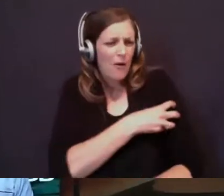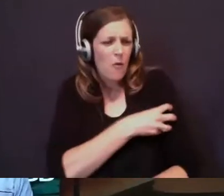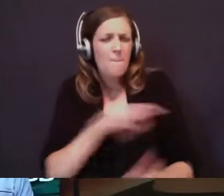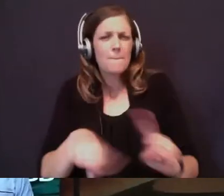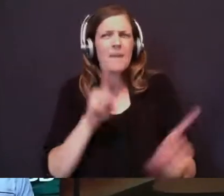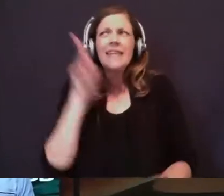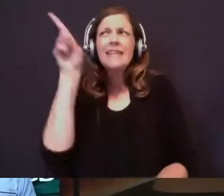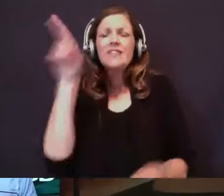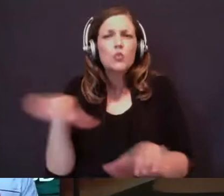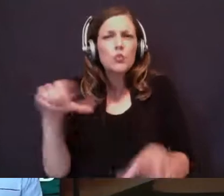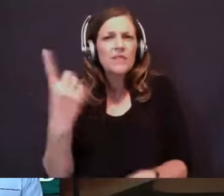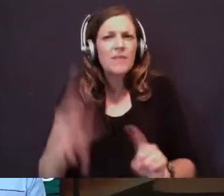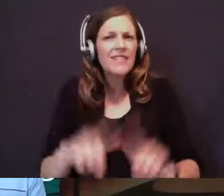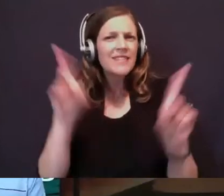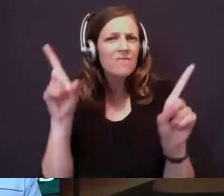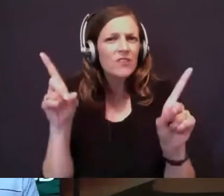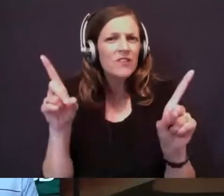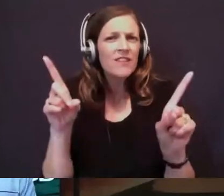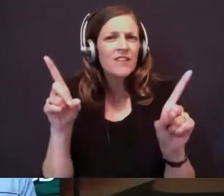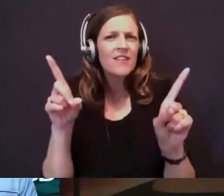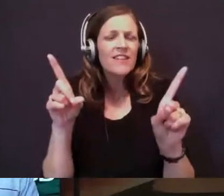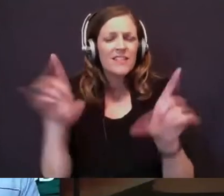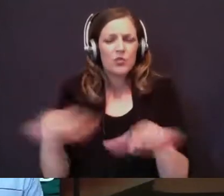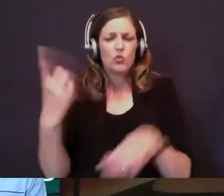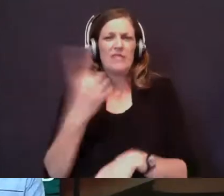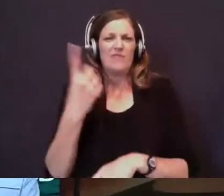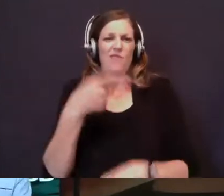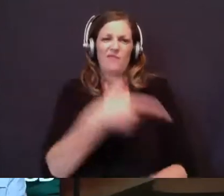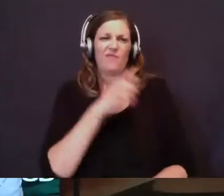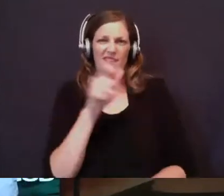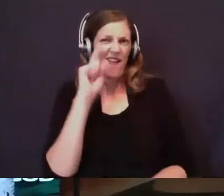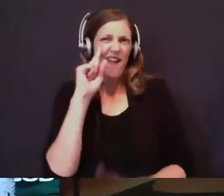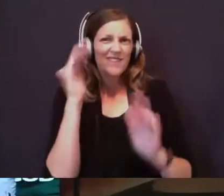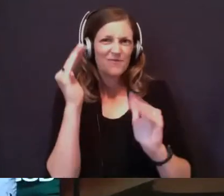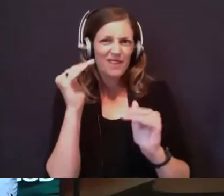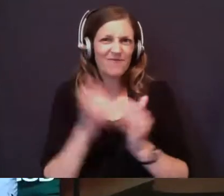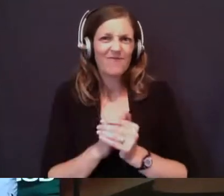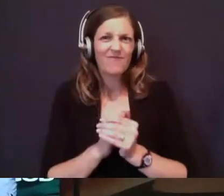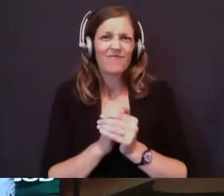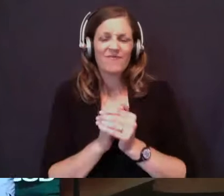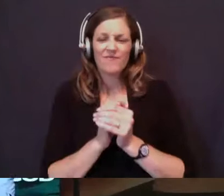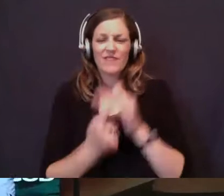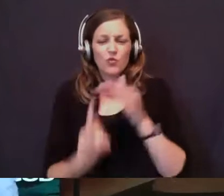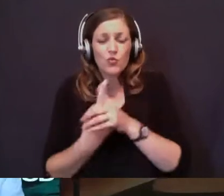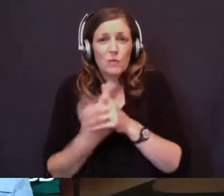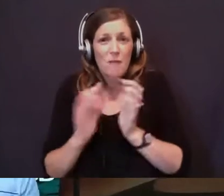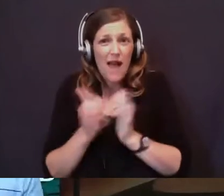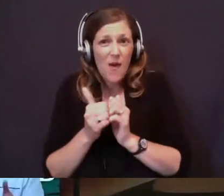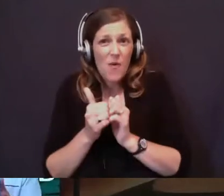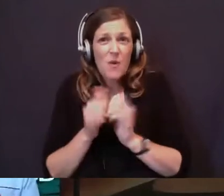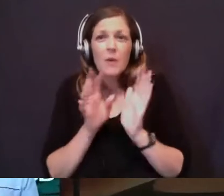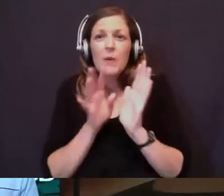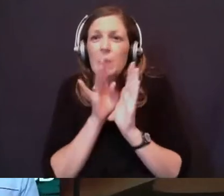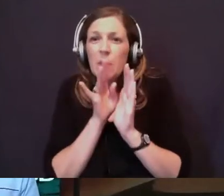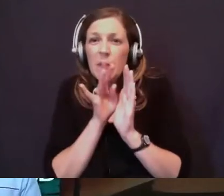something different. He's doing something that Elijah is not expecting. And he comes as a whisper. And I think that